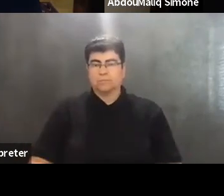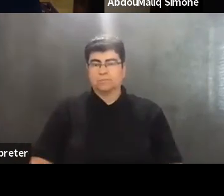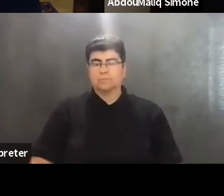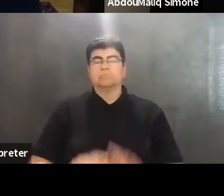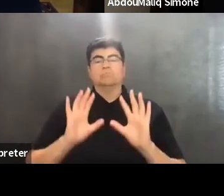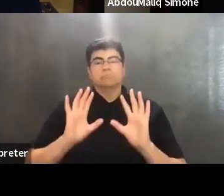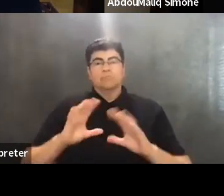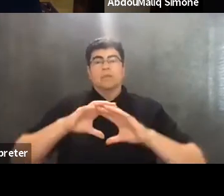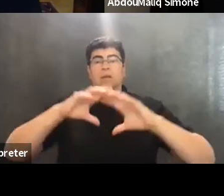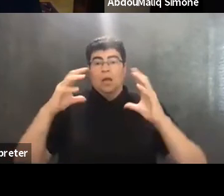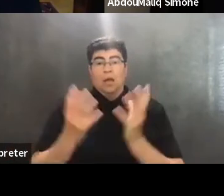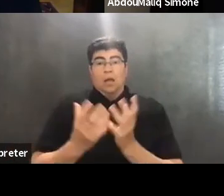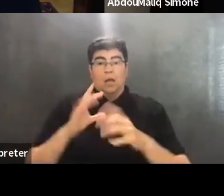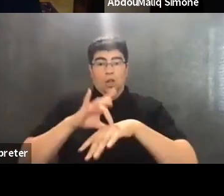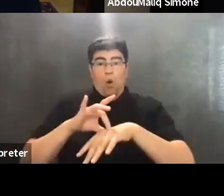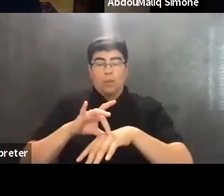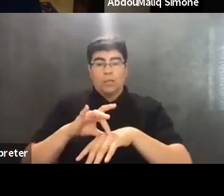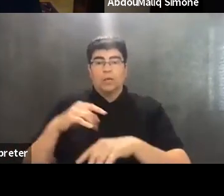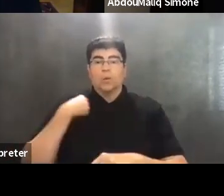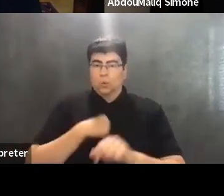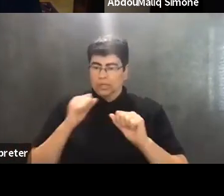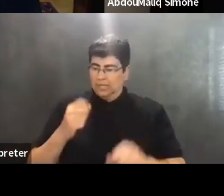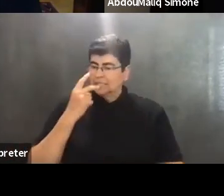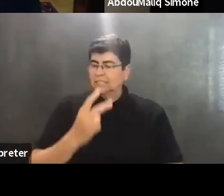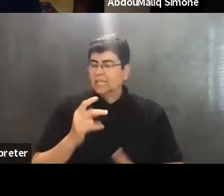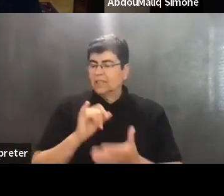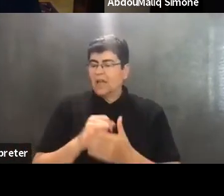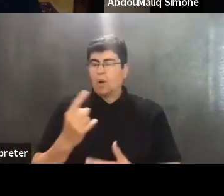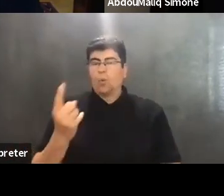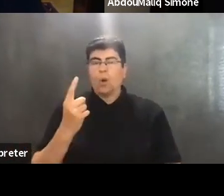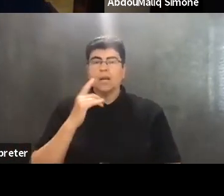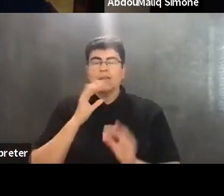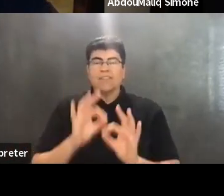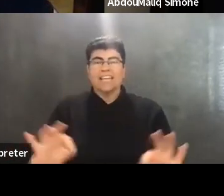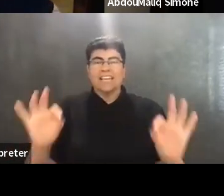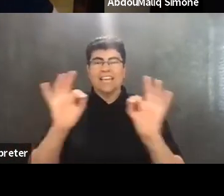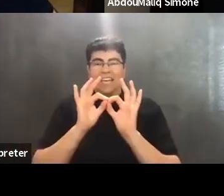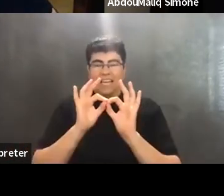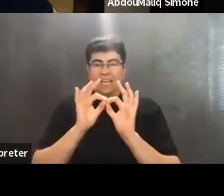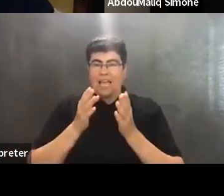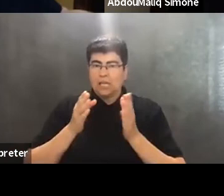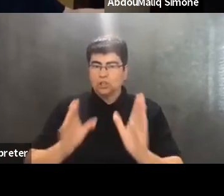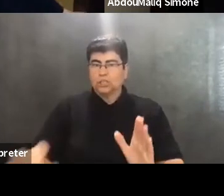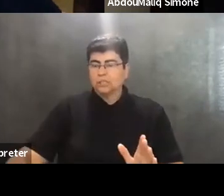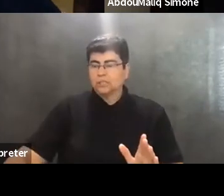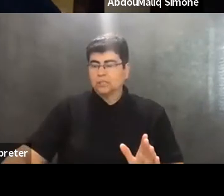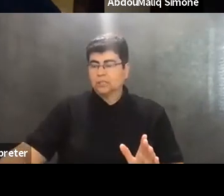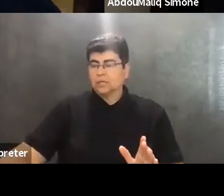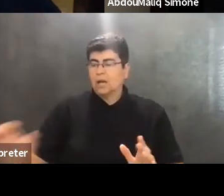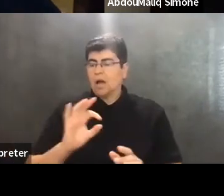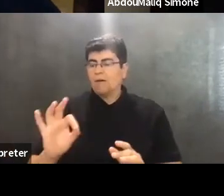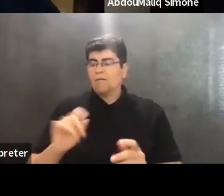Globally, um, we can see that one of the key engines of a certain